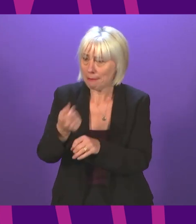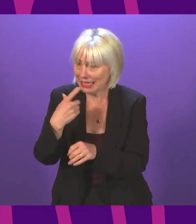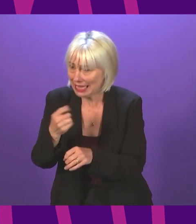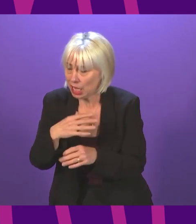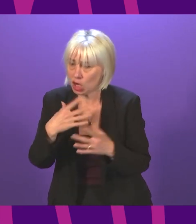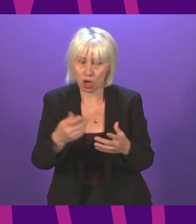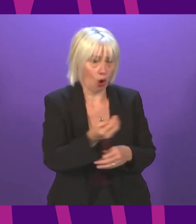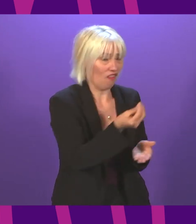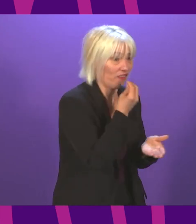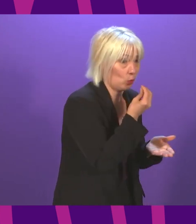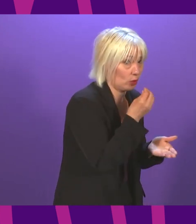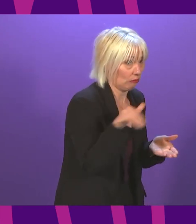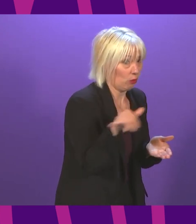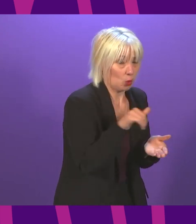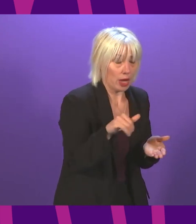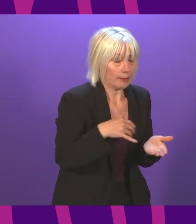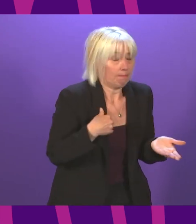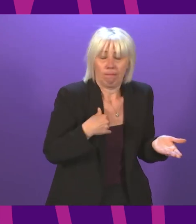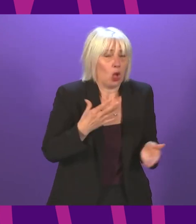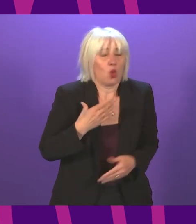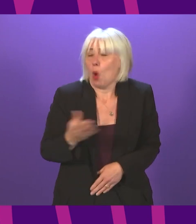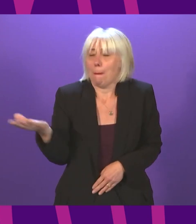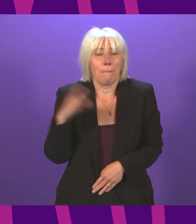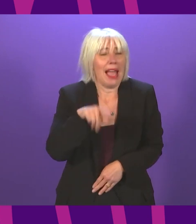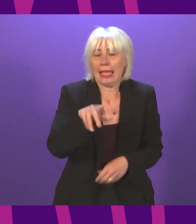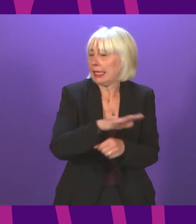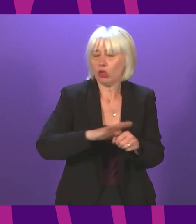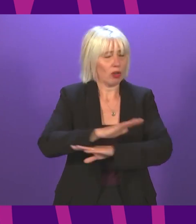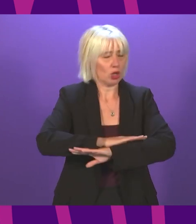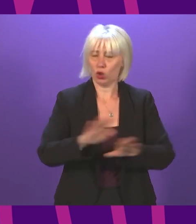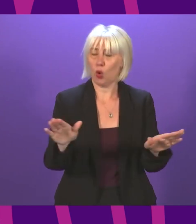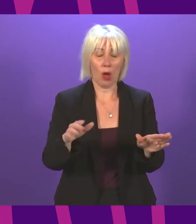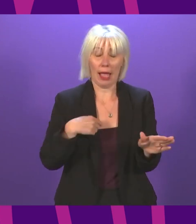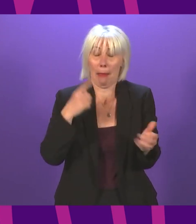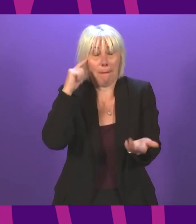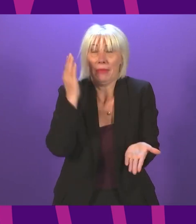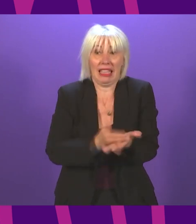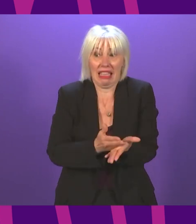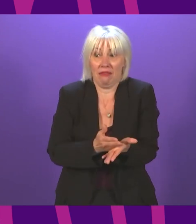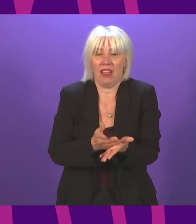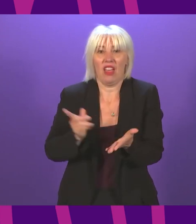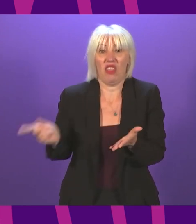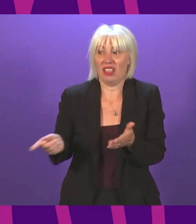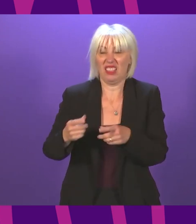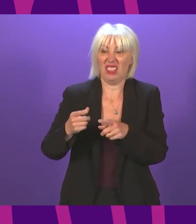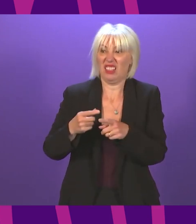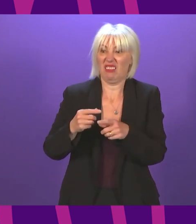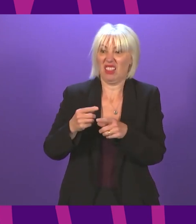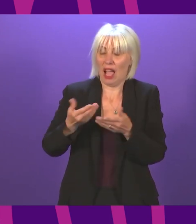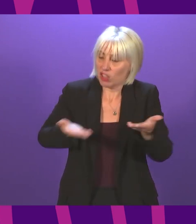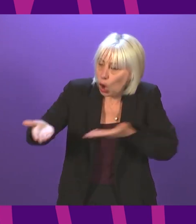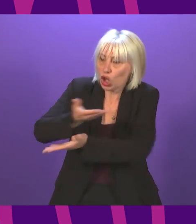feeding themselves. I never want to return to that. In my view, it beggars belief that there is a consultation on taking away free prescriptions